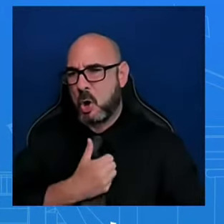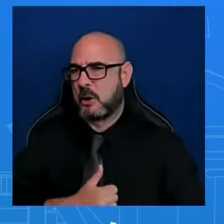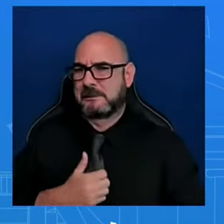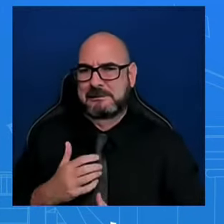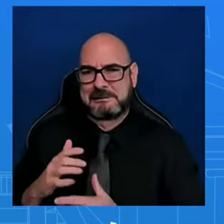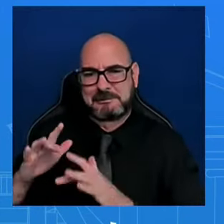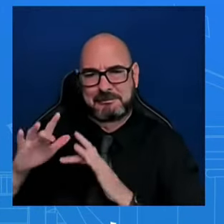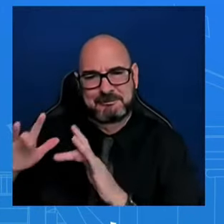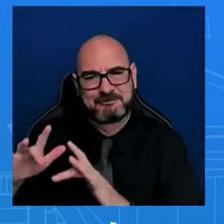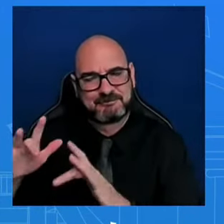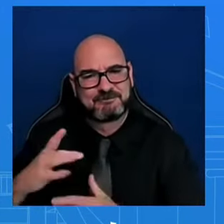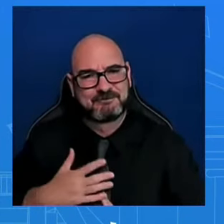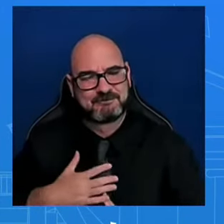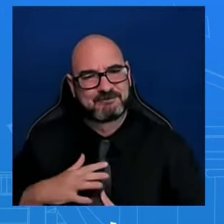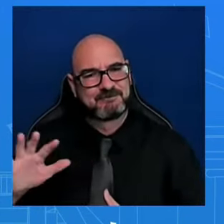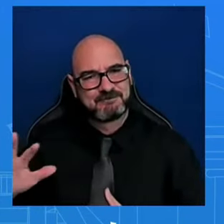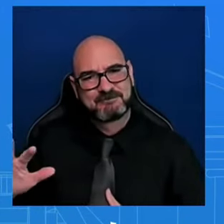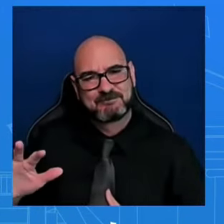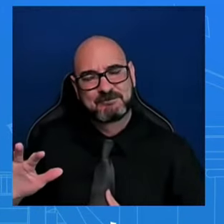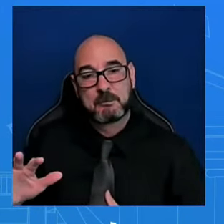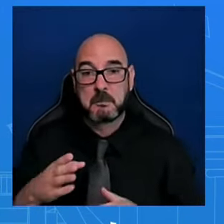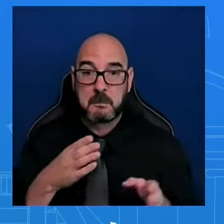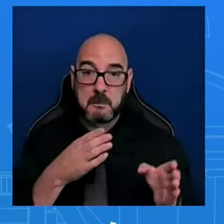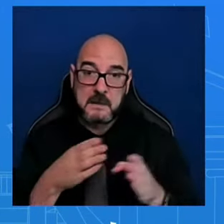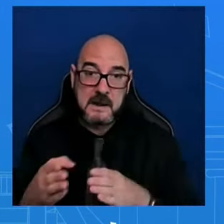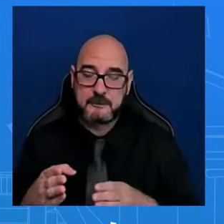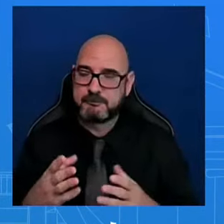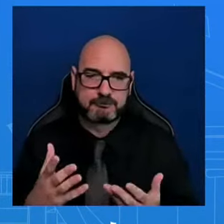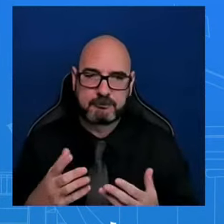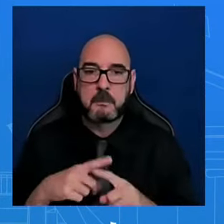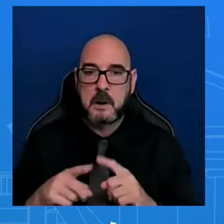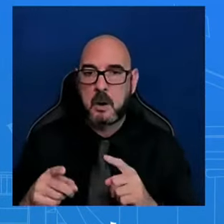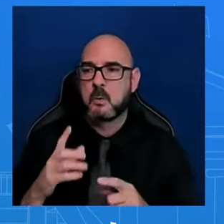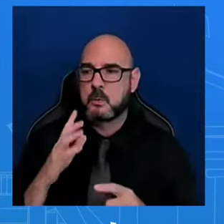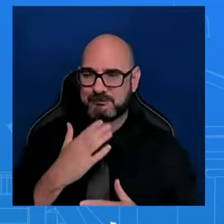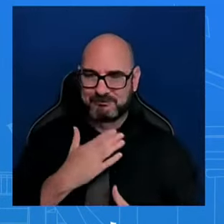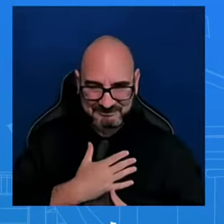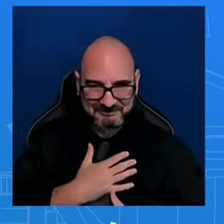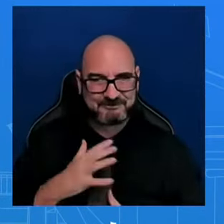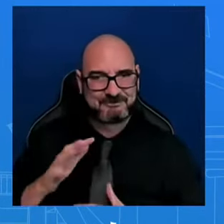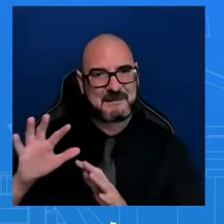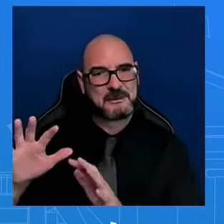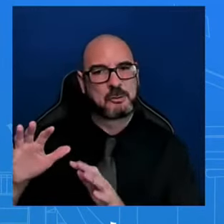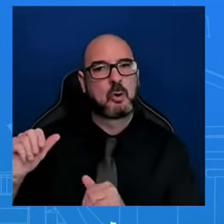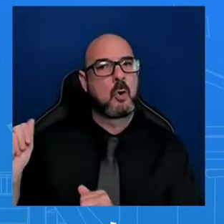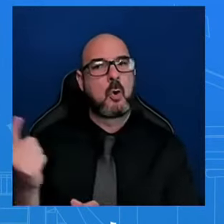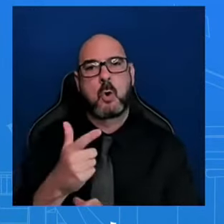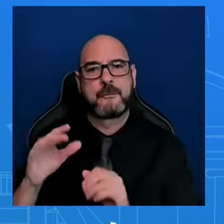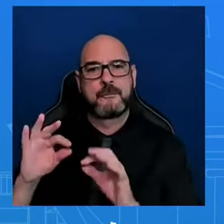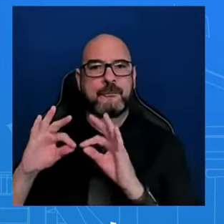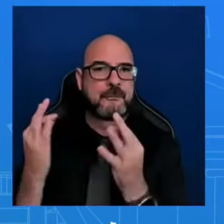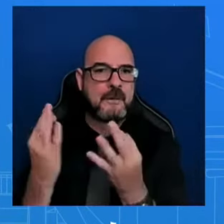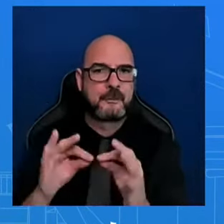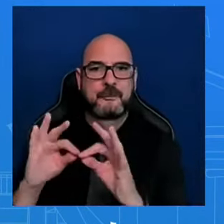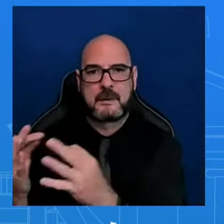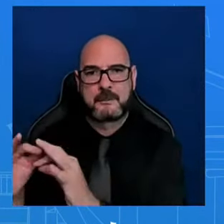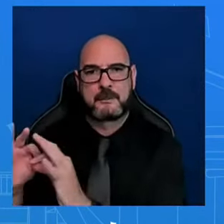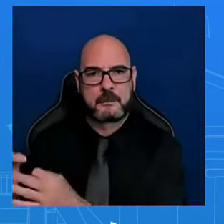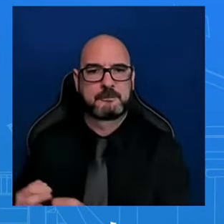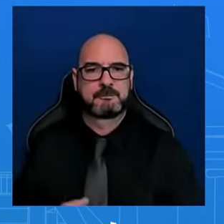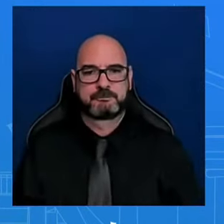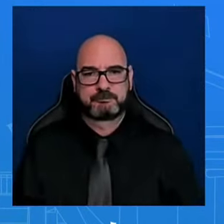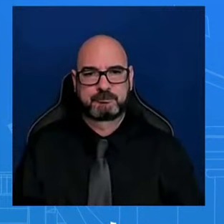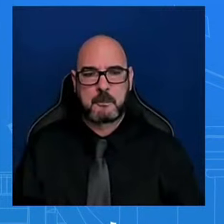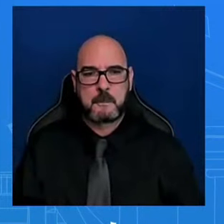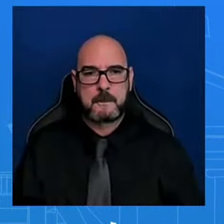go out to all the families who lost someone they loved. And several Democrats are now calling for an independent